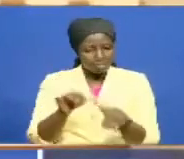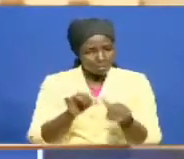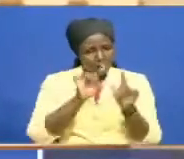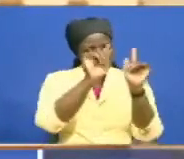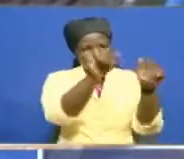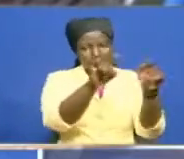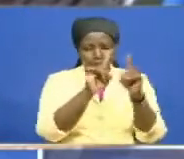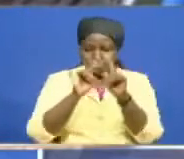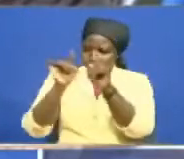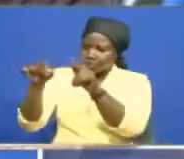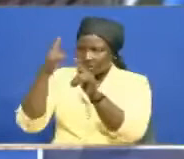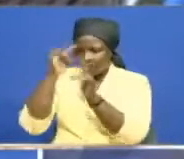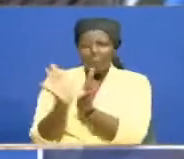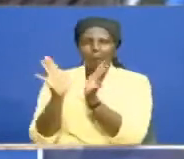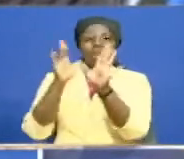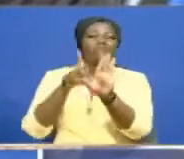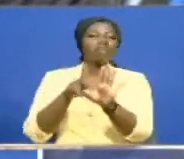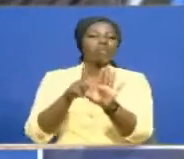public participation.